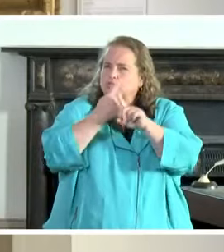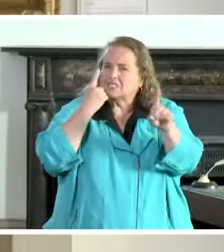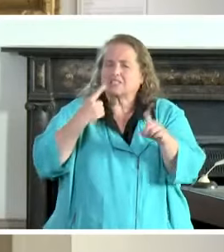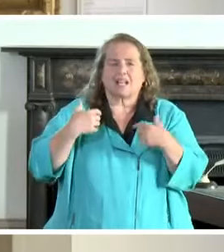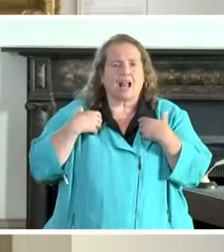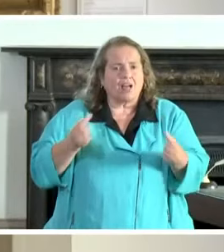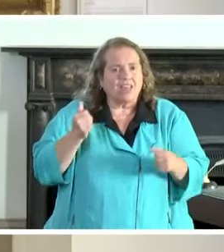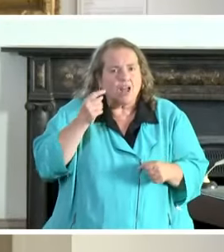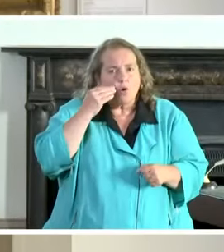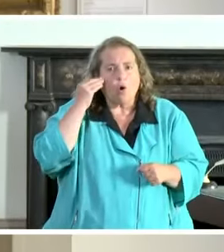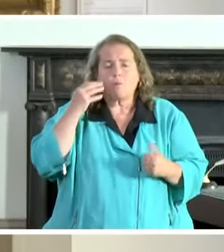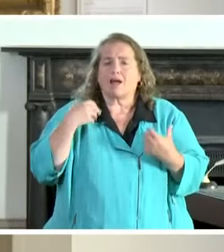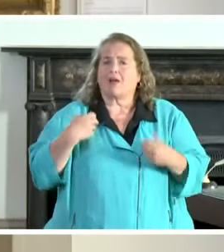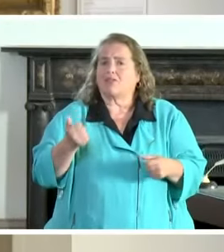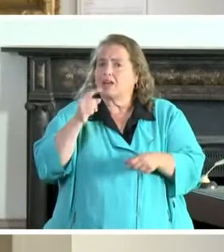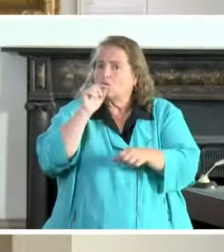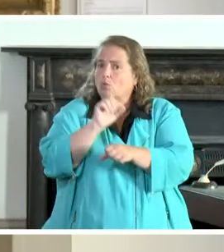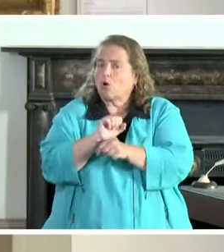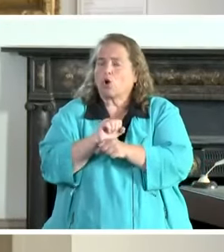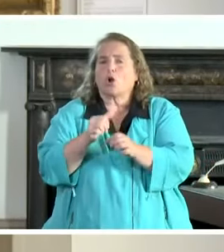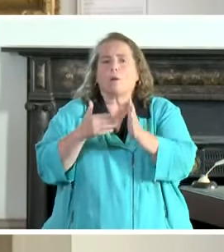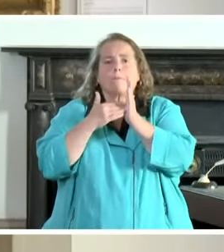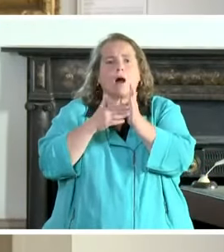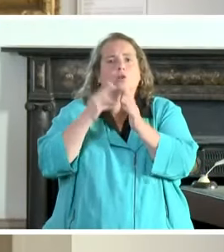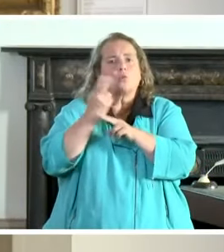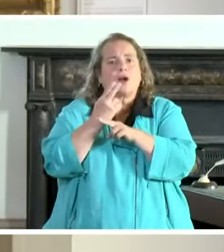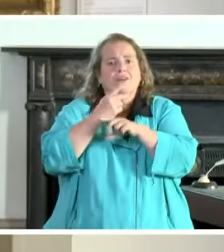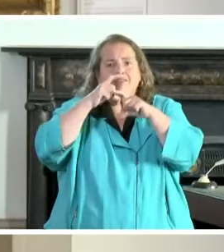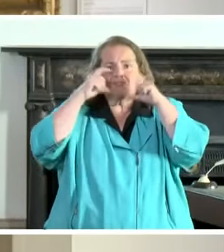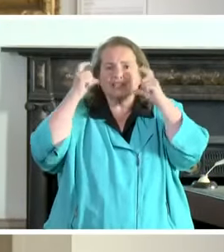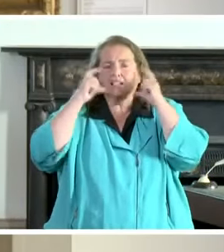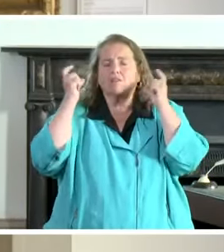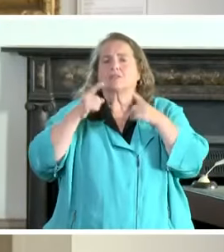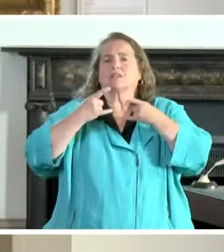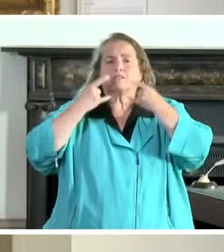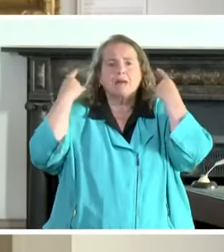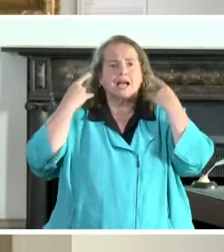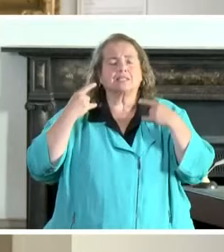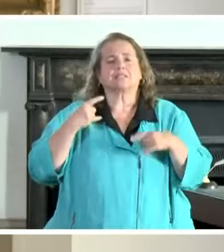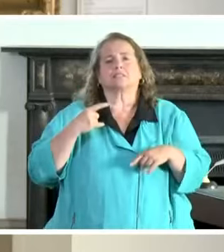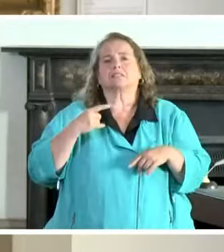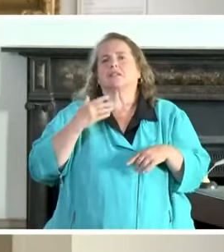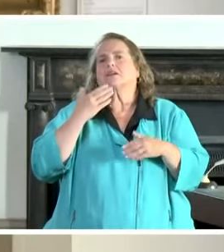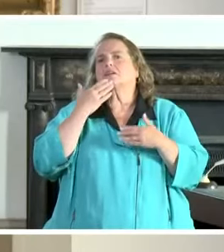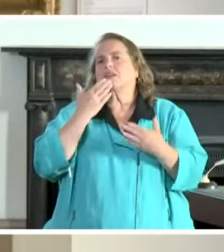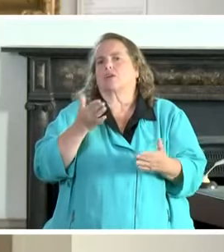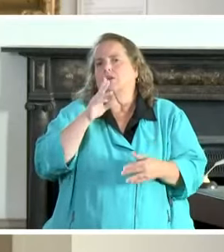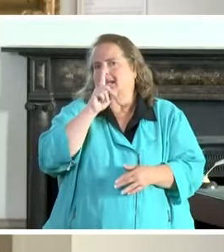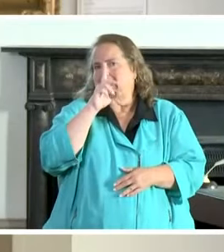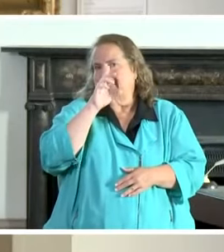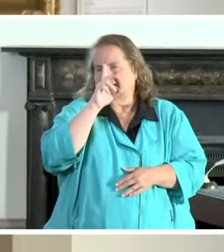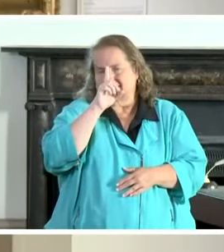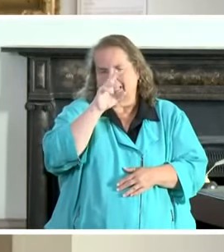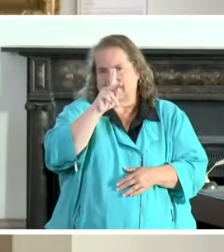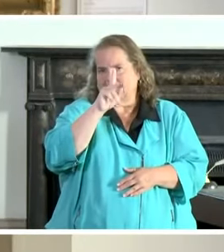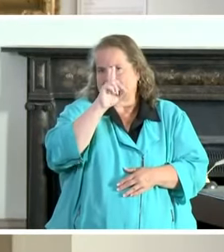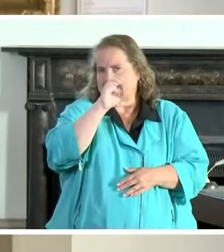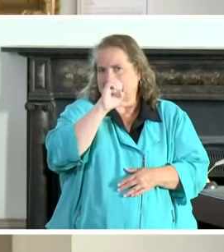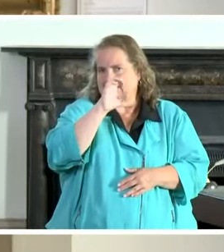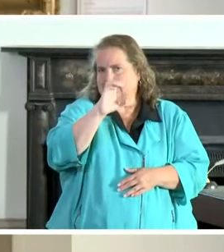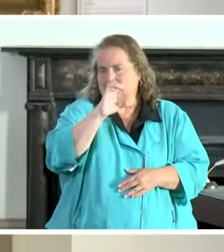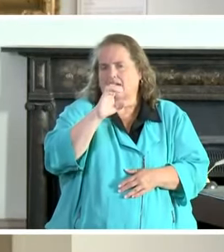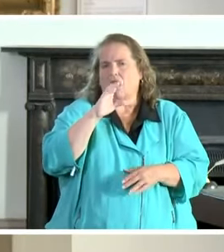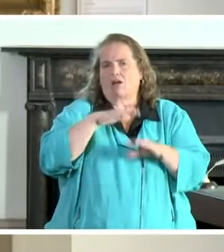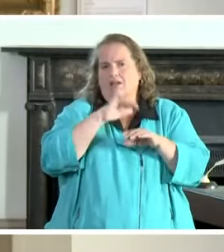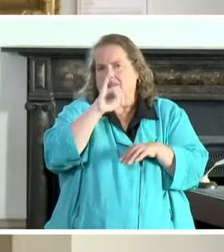healthy at home, healthy at work, model wearing face coverings and masks. Thank you, KEDC, for that, and I'm looking